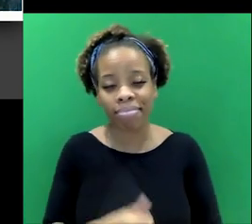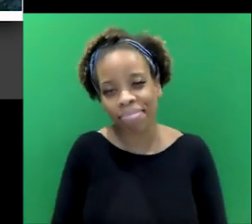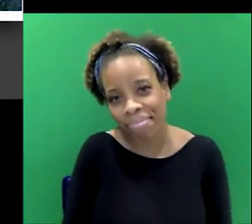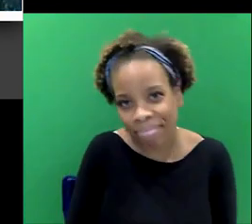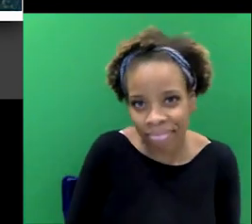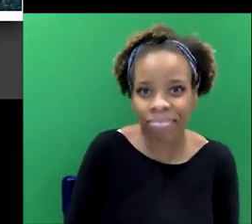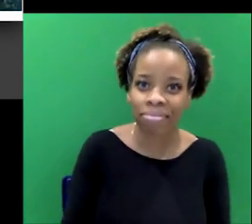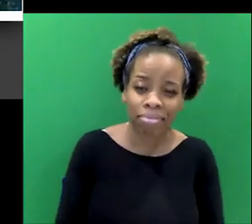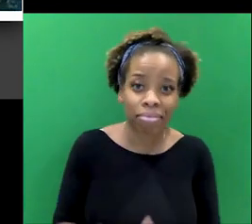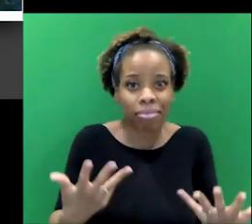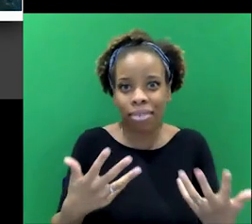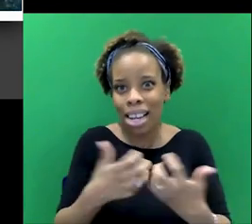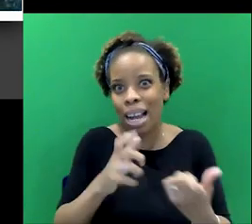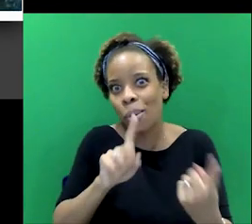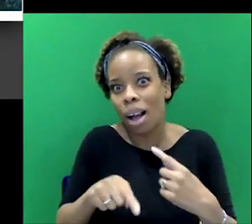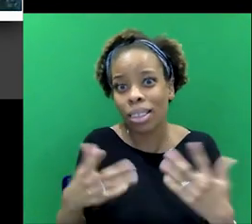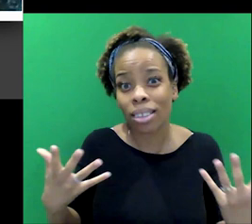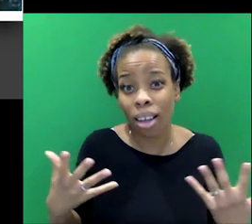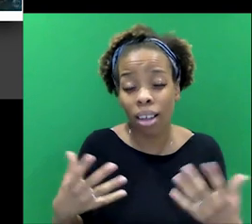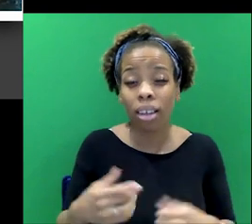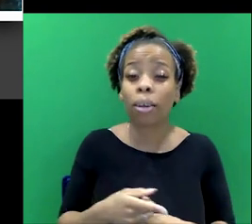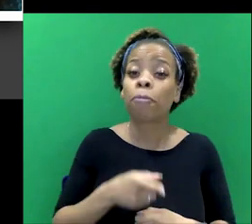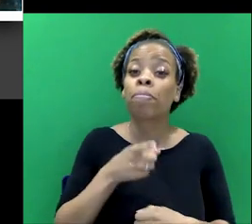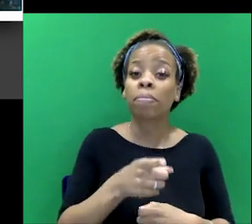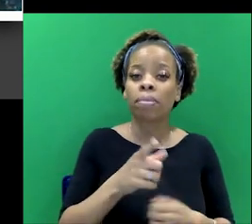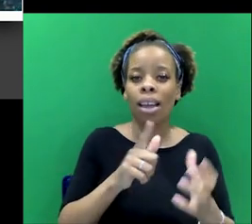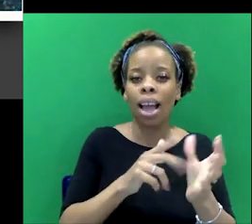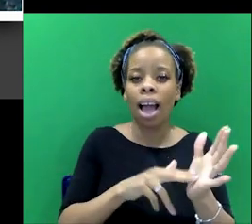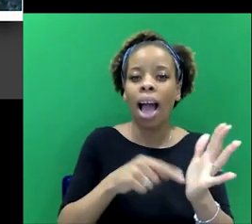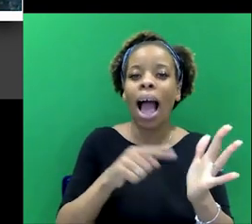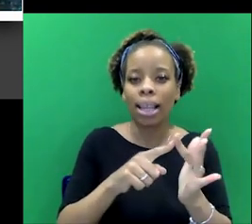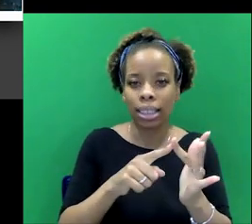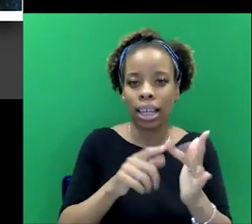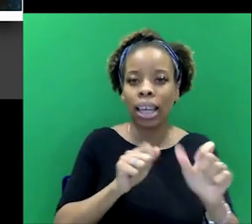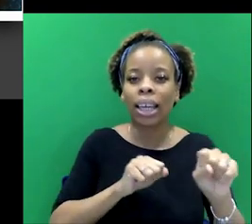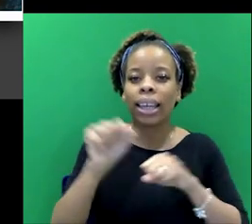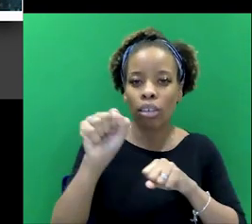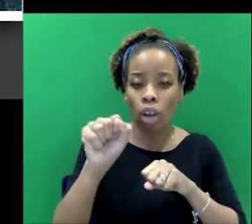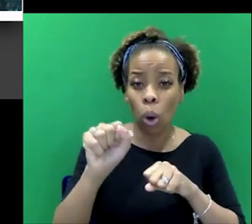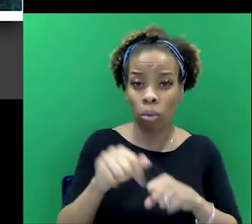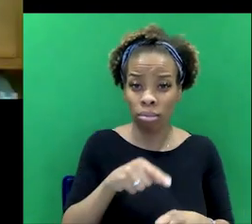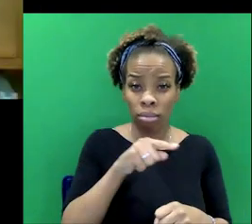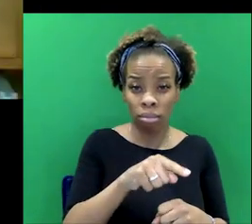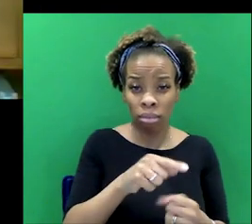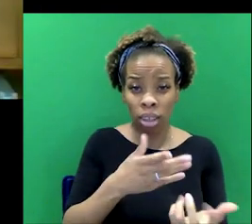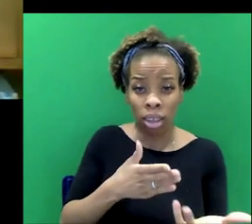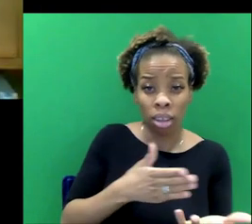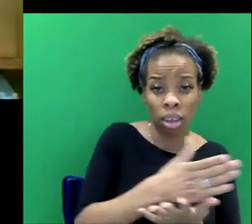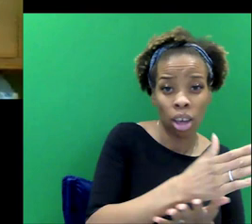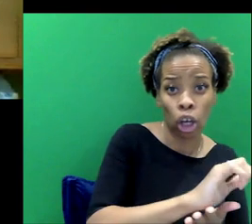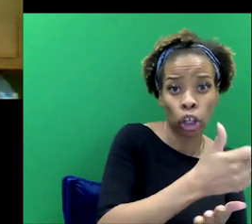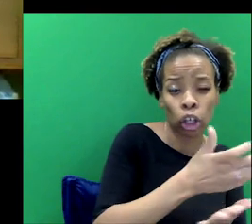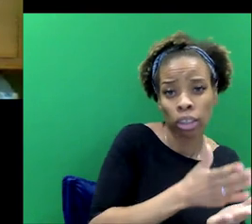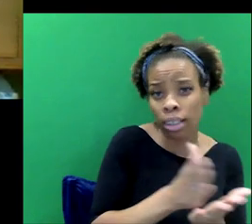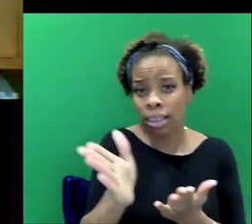think Trabani is, is right. He's an anti-hero. He straddles those boundaries between good and bad hero and anti-hero